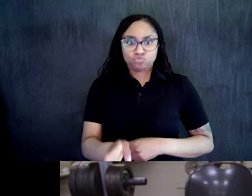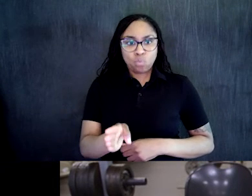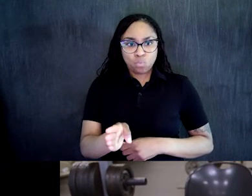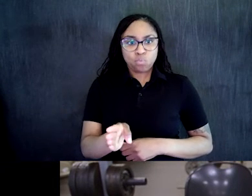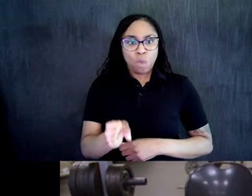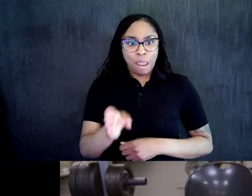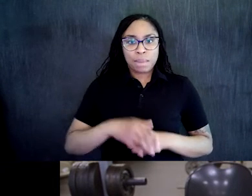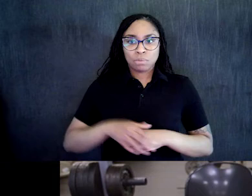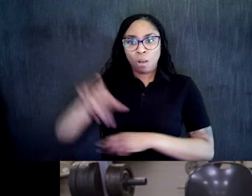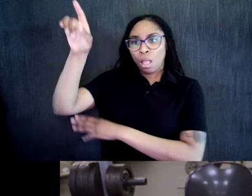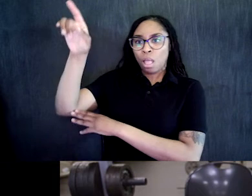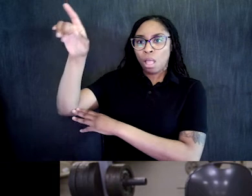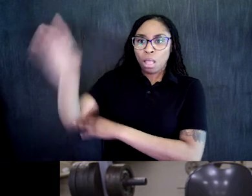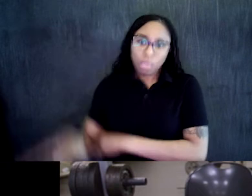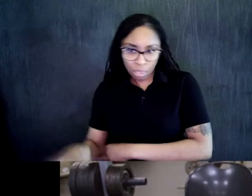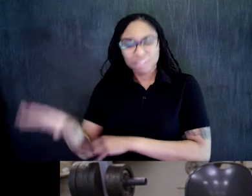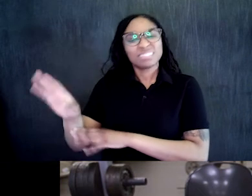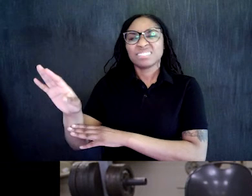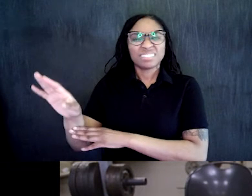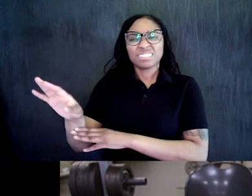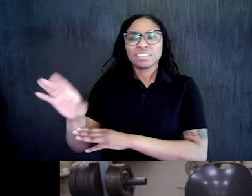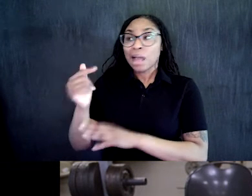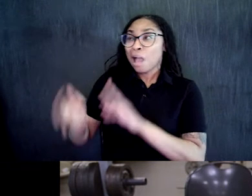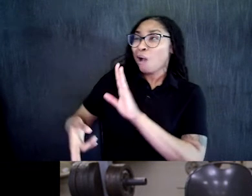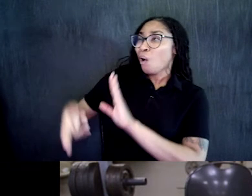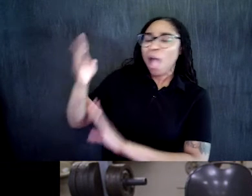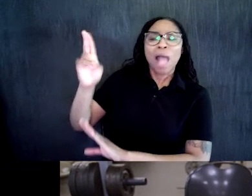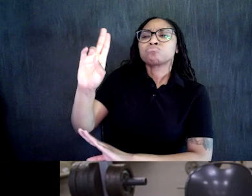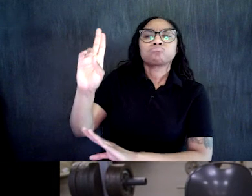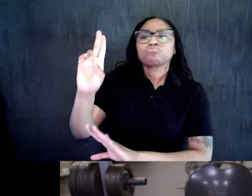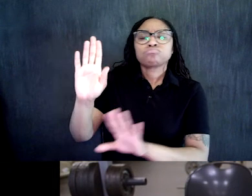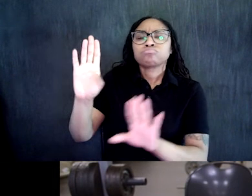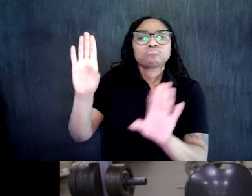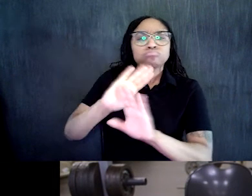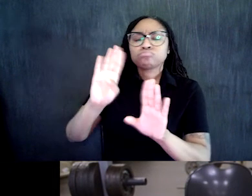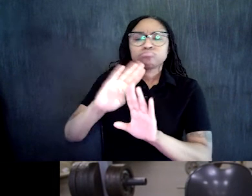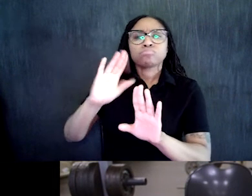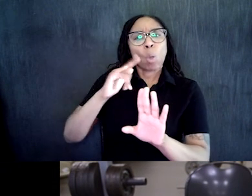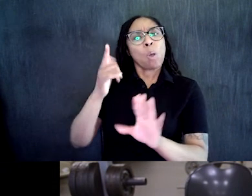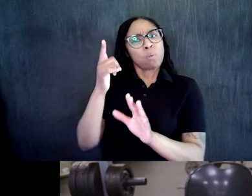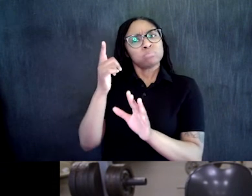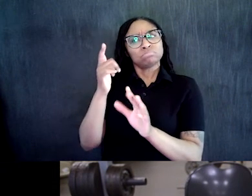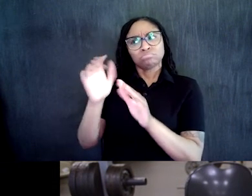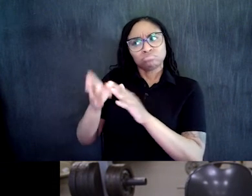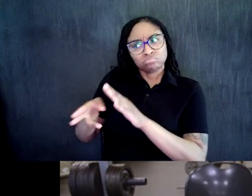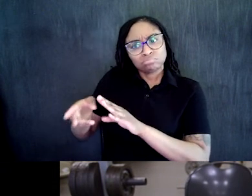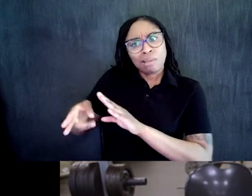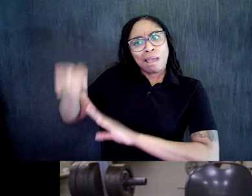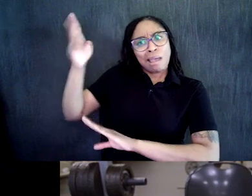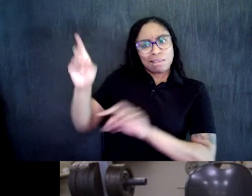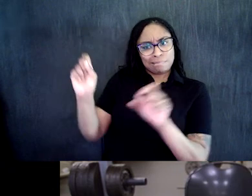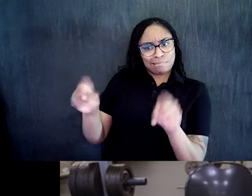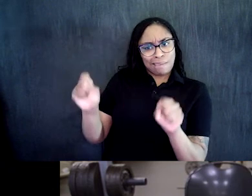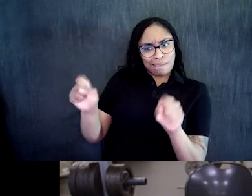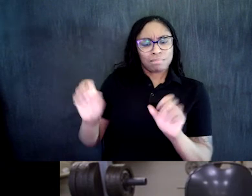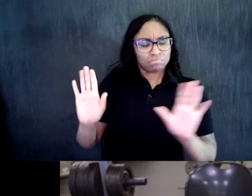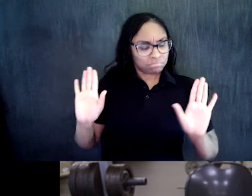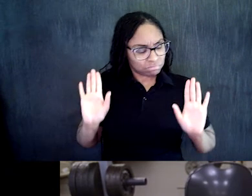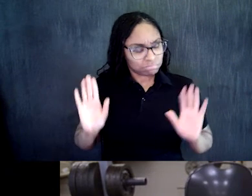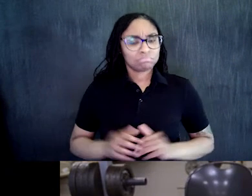Don't worry about how high you're getting it. Go as far as you're comfortable. And then back down. One more.